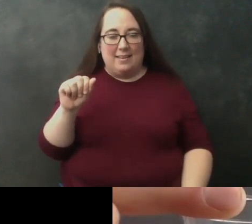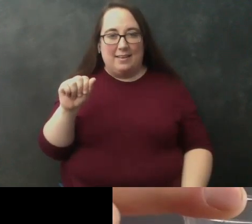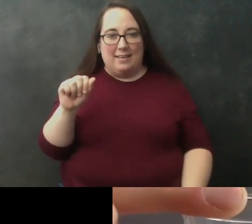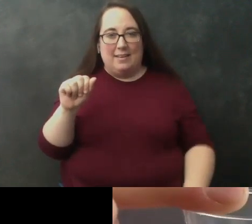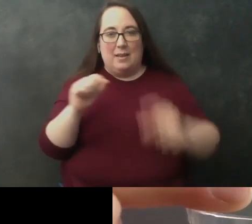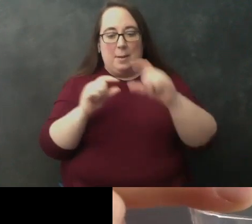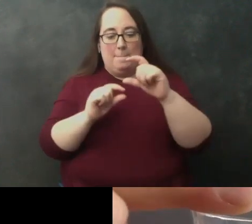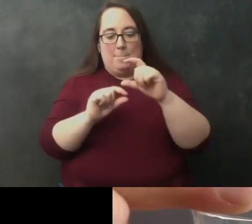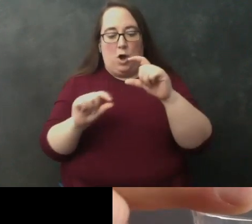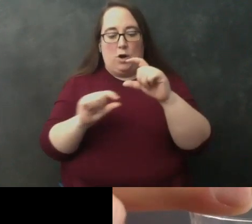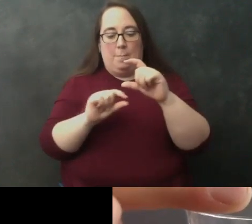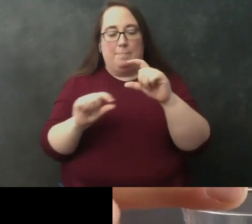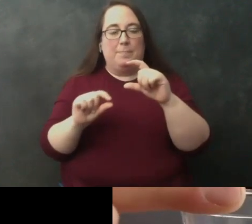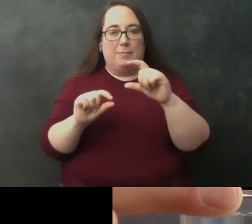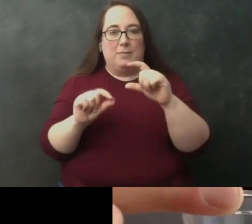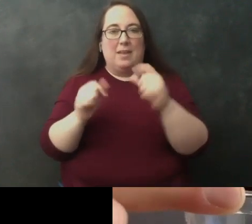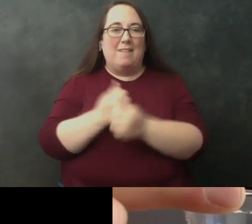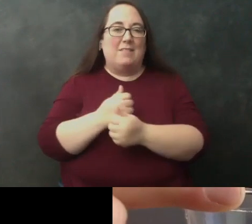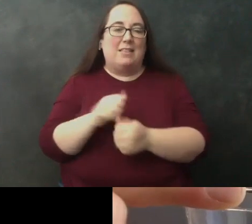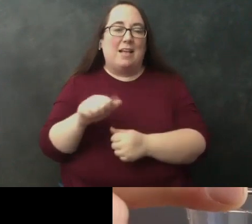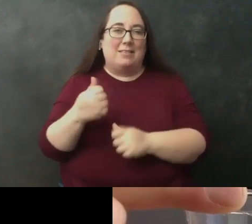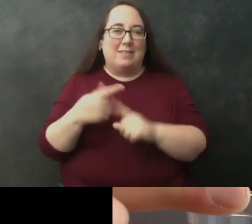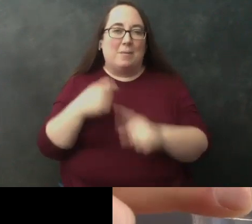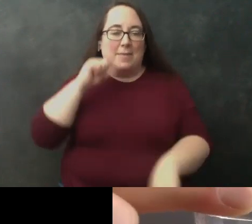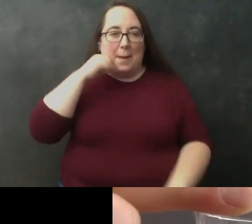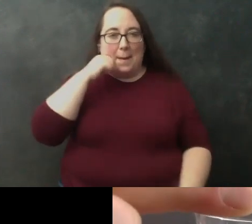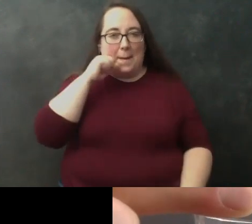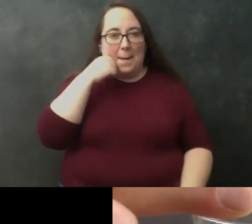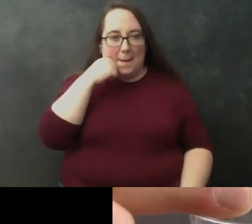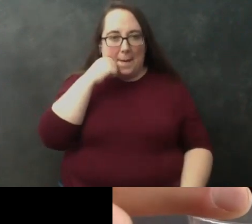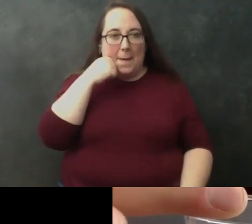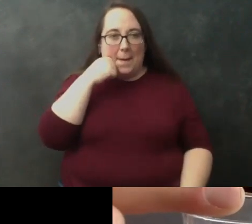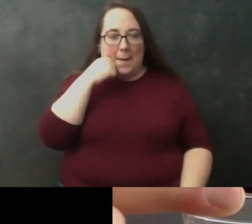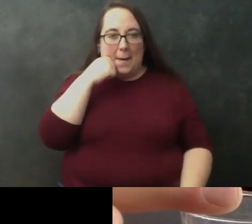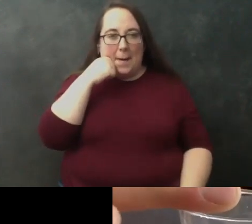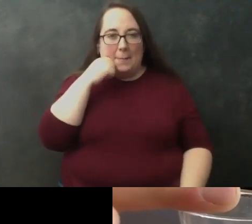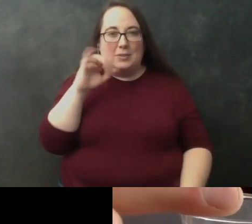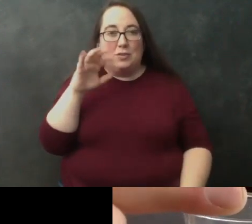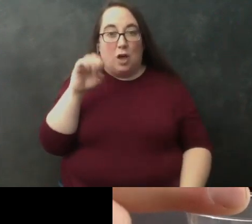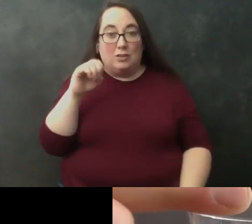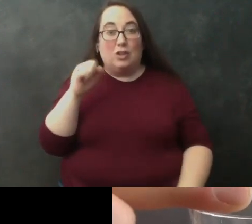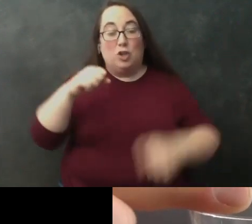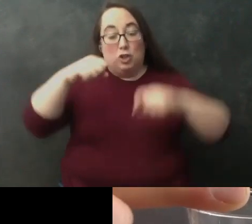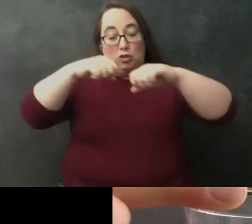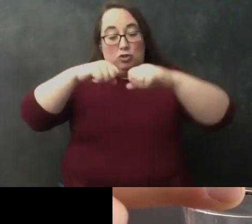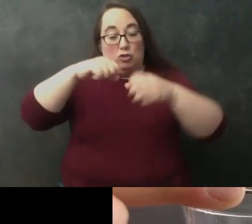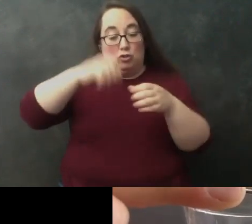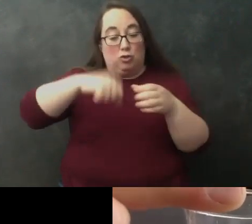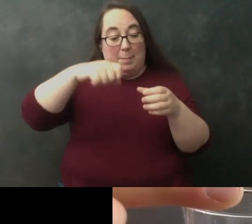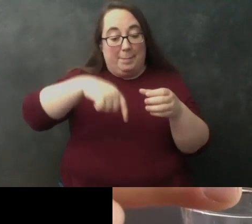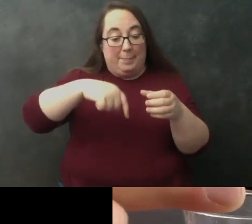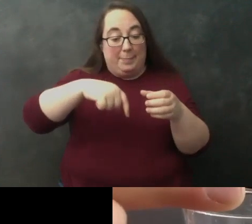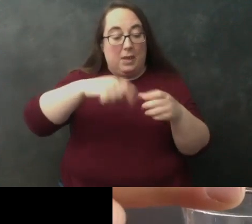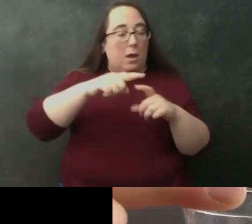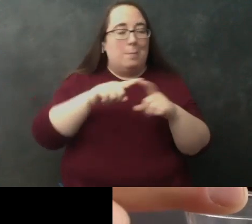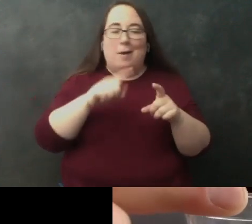basically everything else from the applesauce cells that were small enough to fit through the coffee filter um but